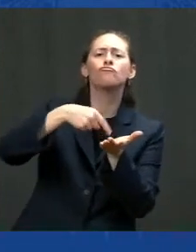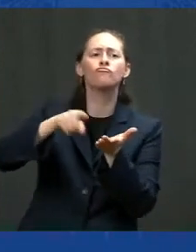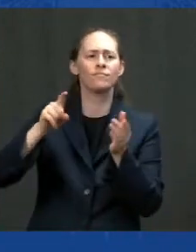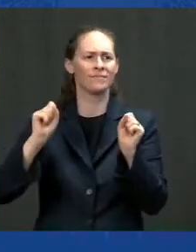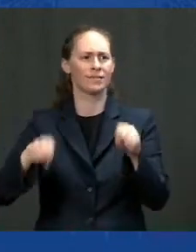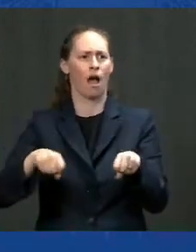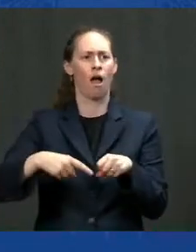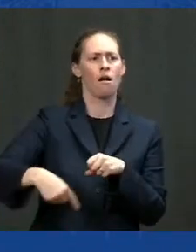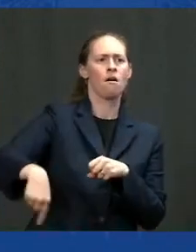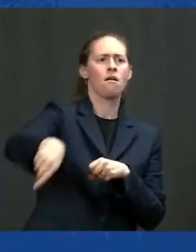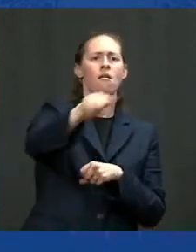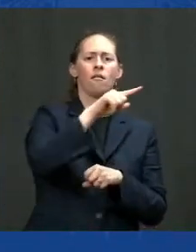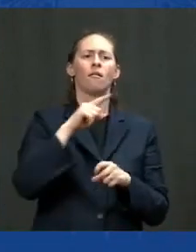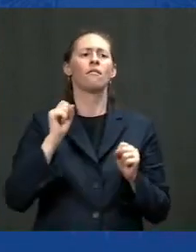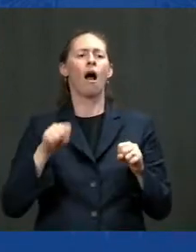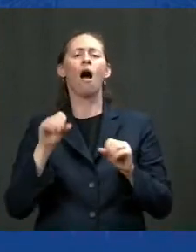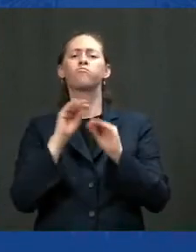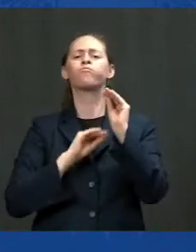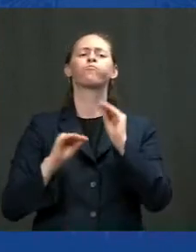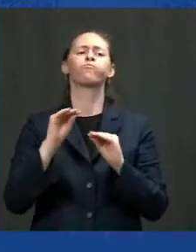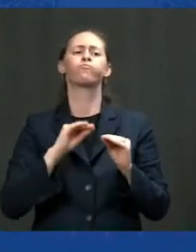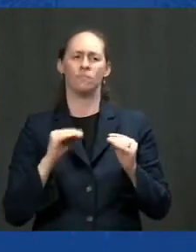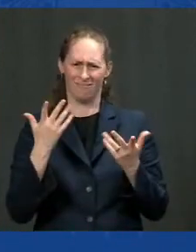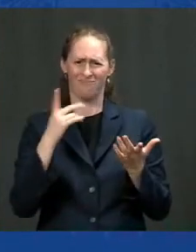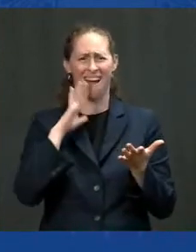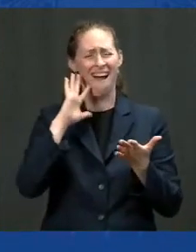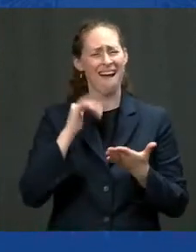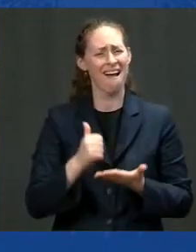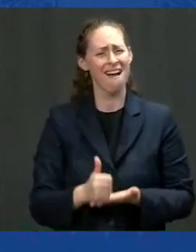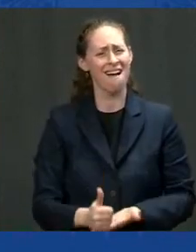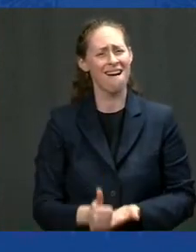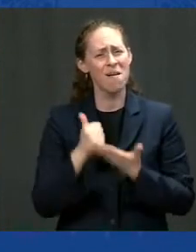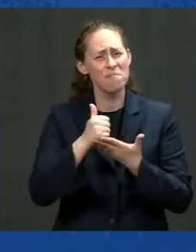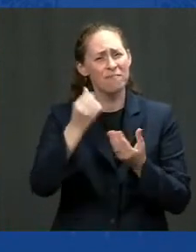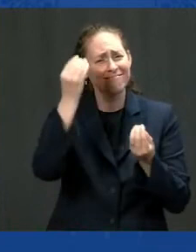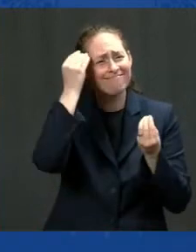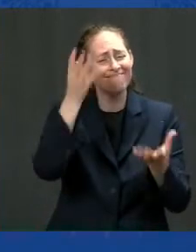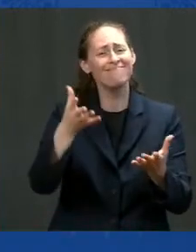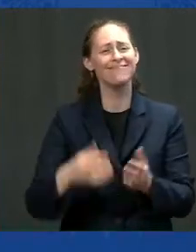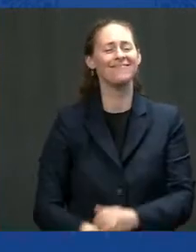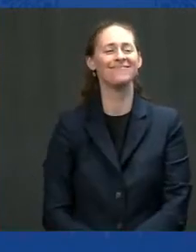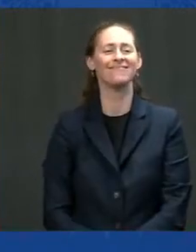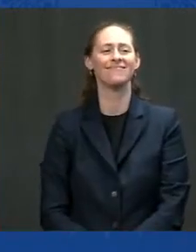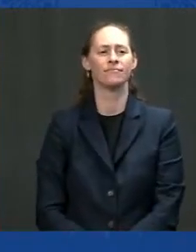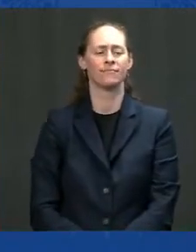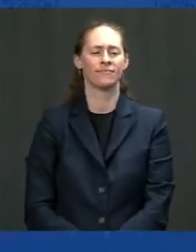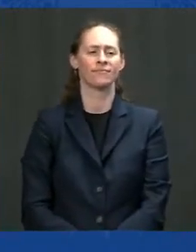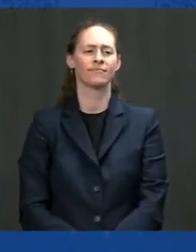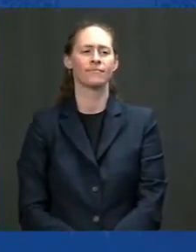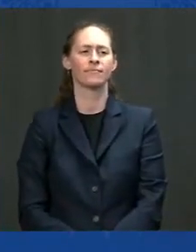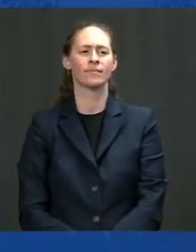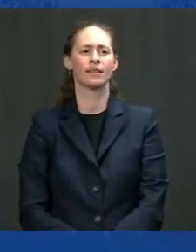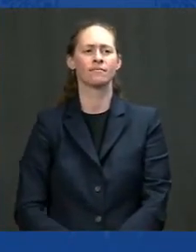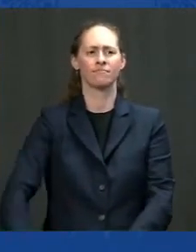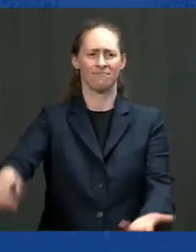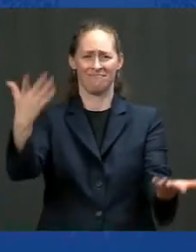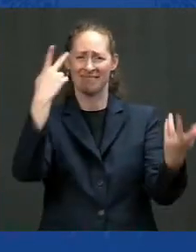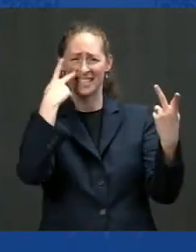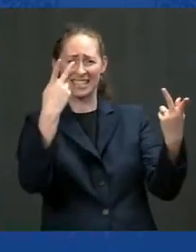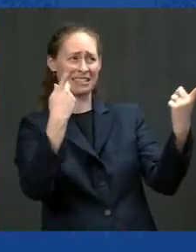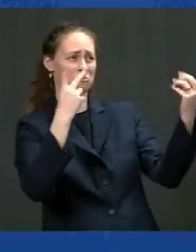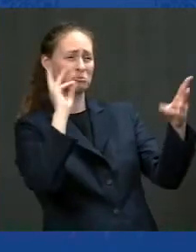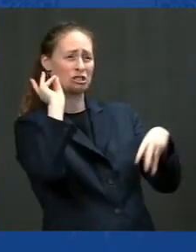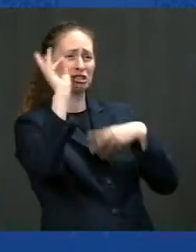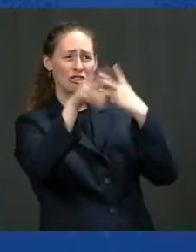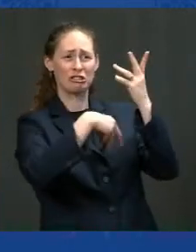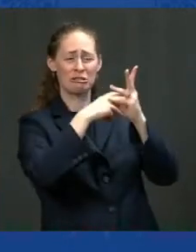place. It really does. There are a lot of folks out there who look at how fast and how dramatically the world is changing and